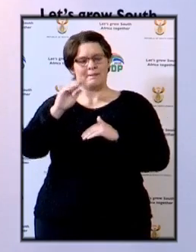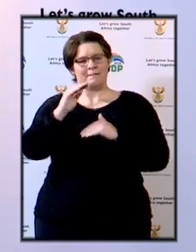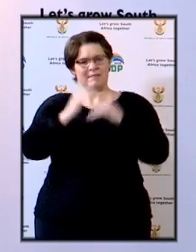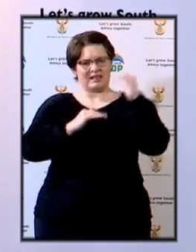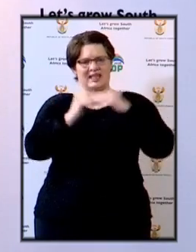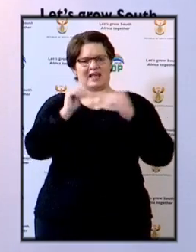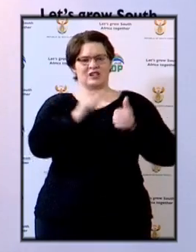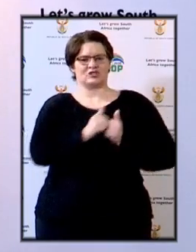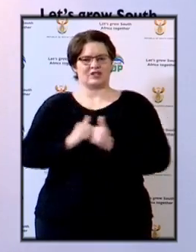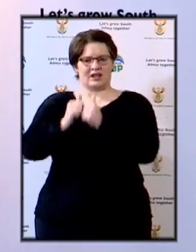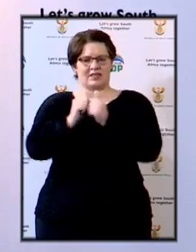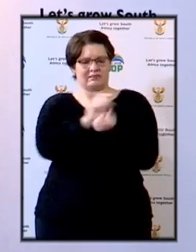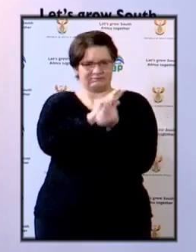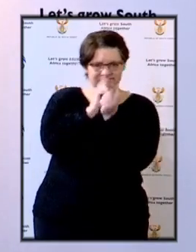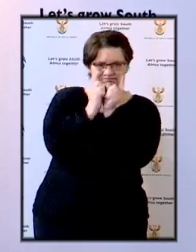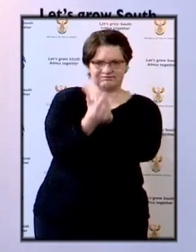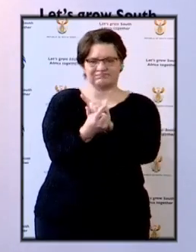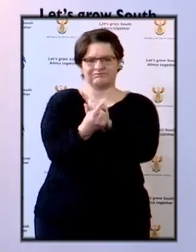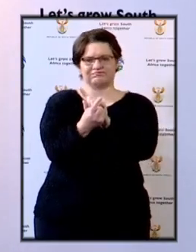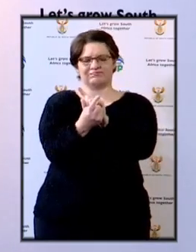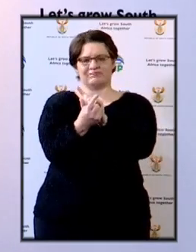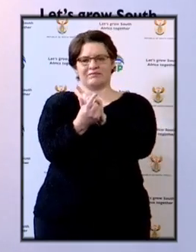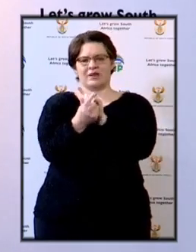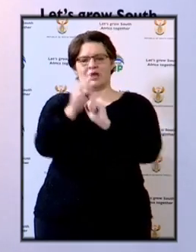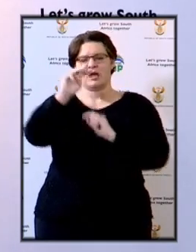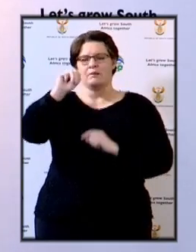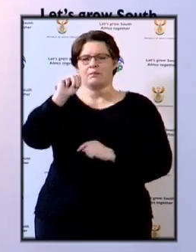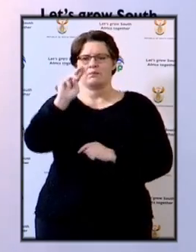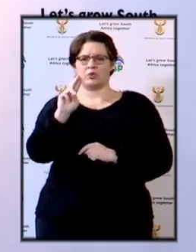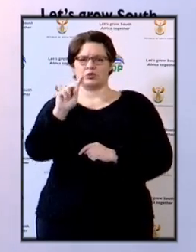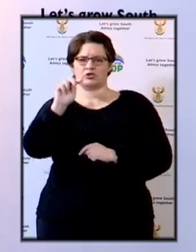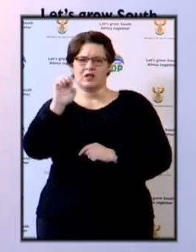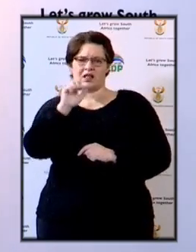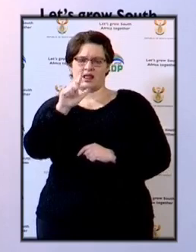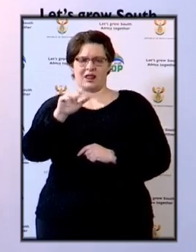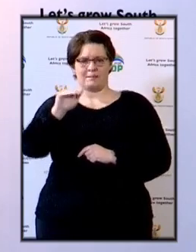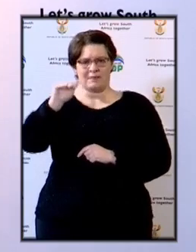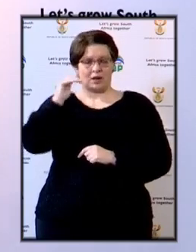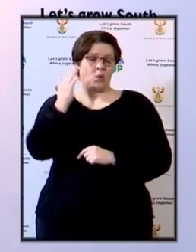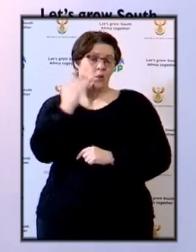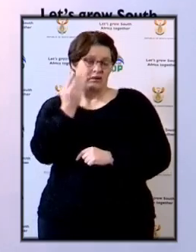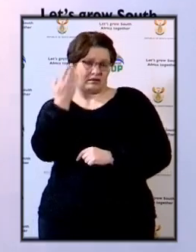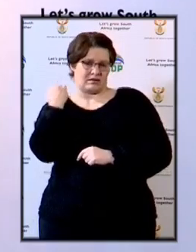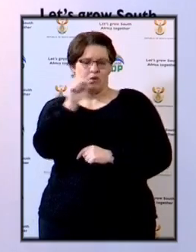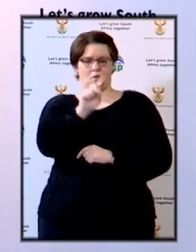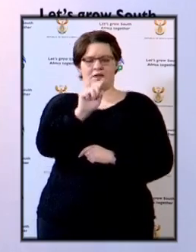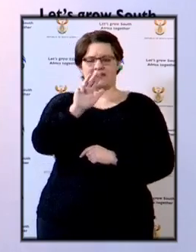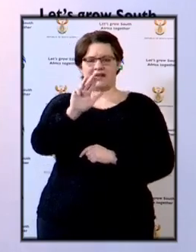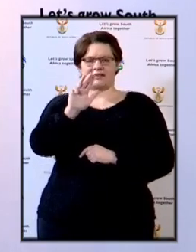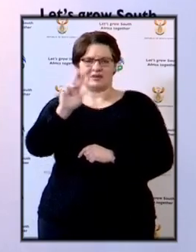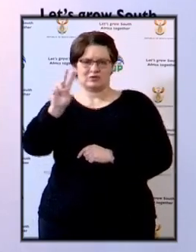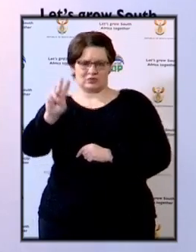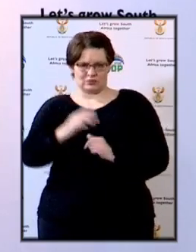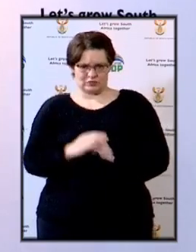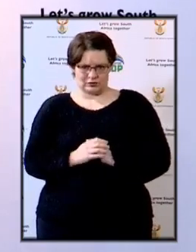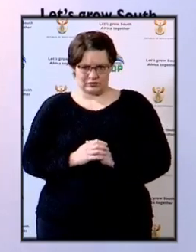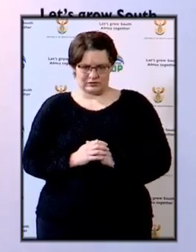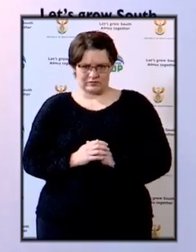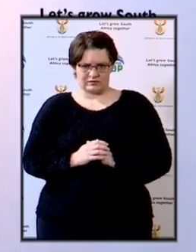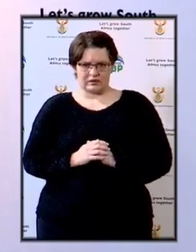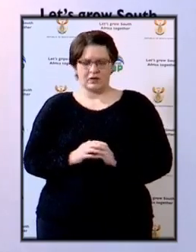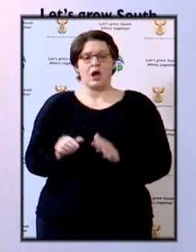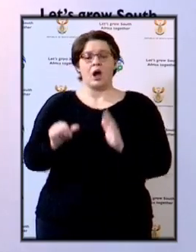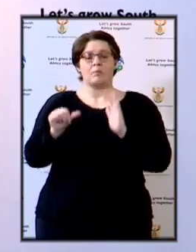and became a mutual bank in 1992. Today, members of the